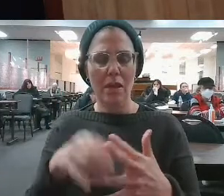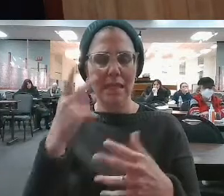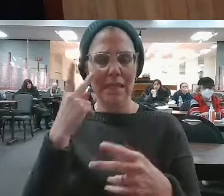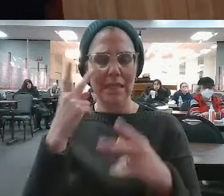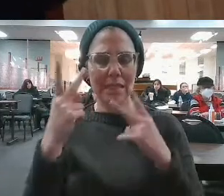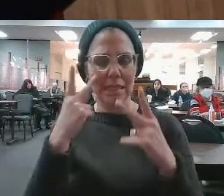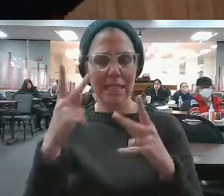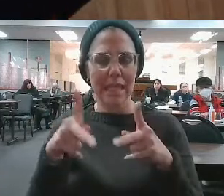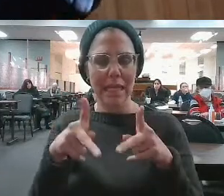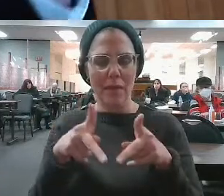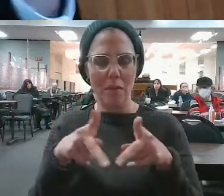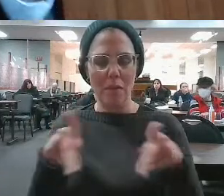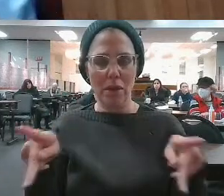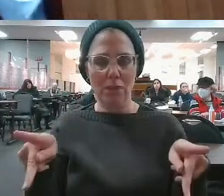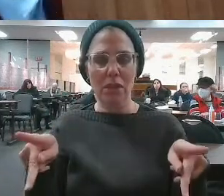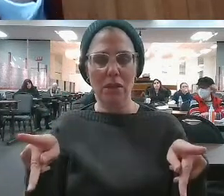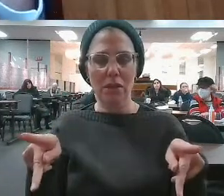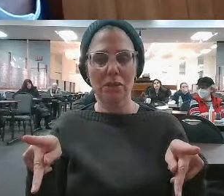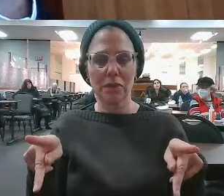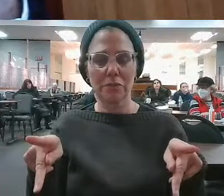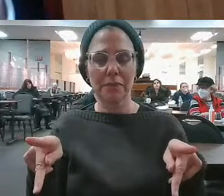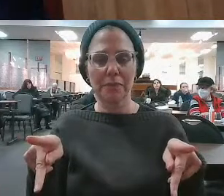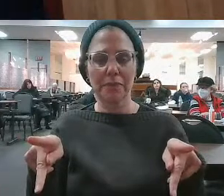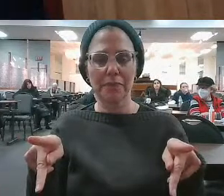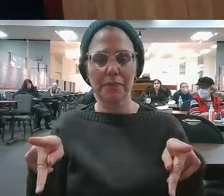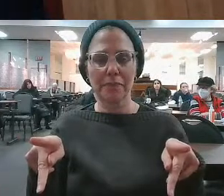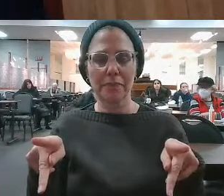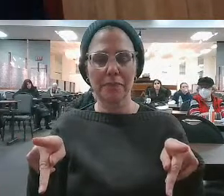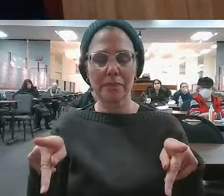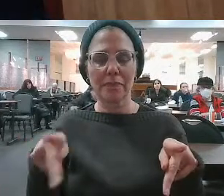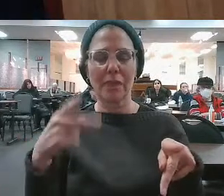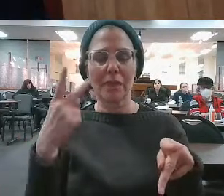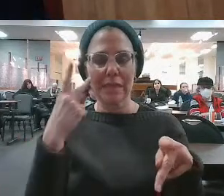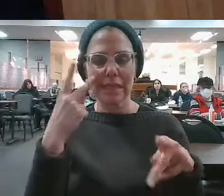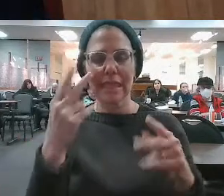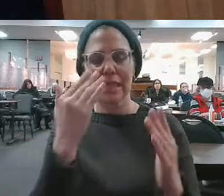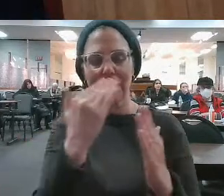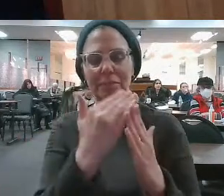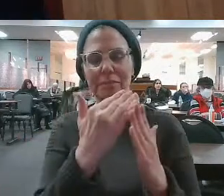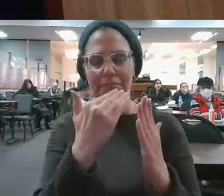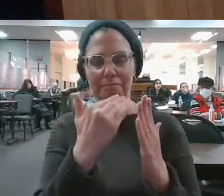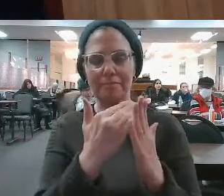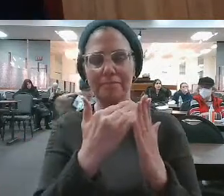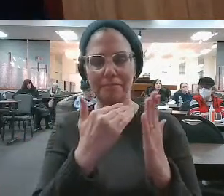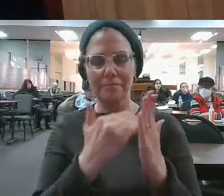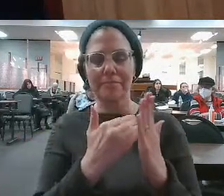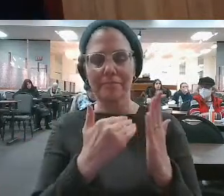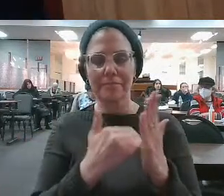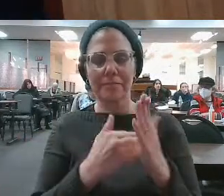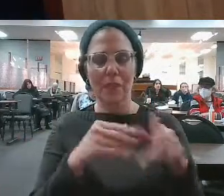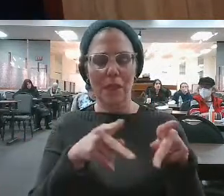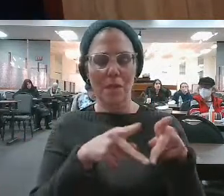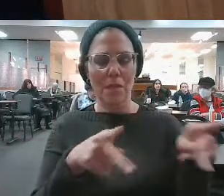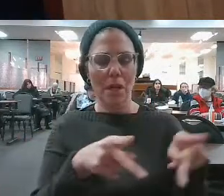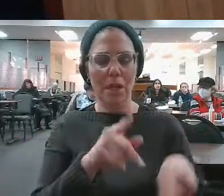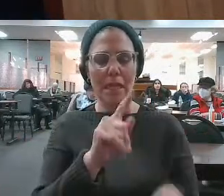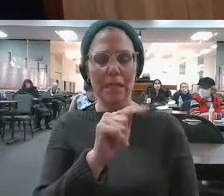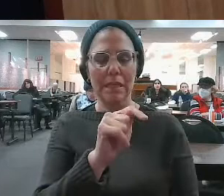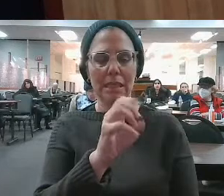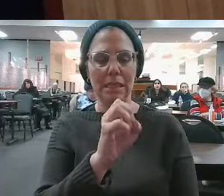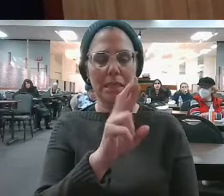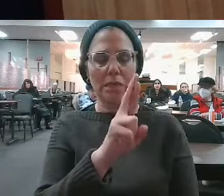Vayah Kel Pekudeh, because they're really all the unit, there's a very interesting distinction. Parshis Truma